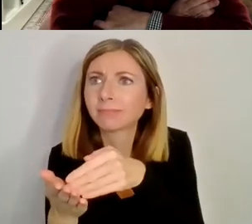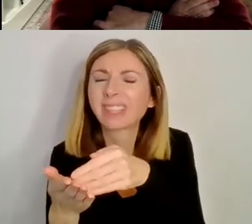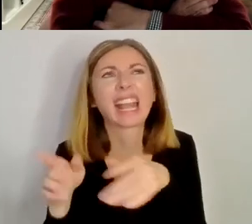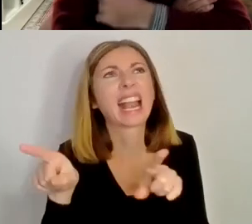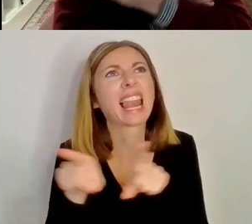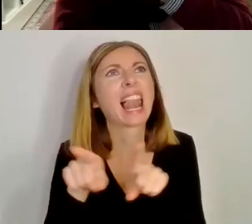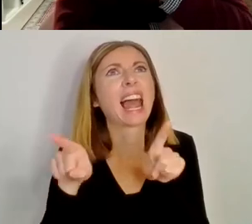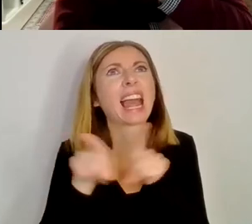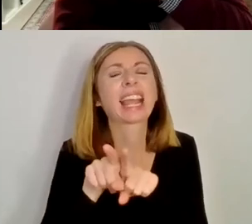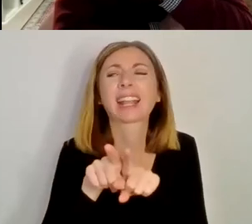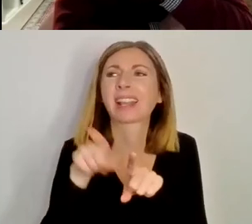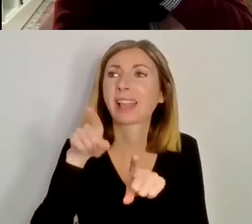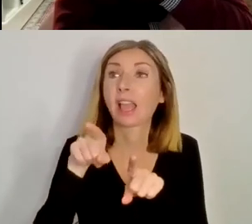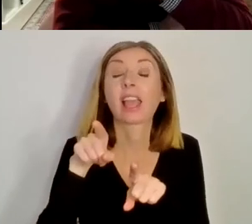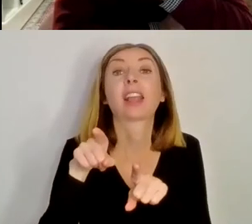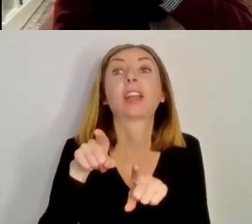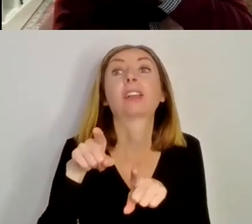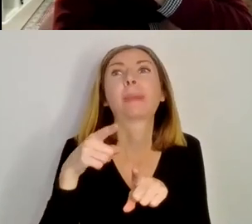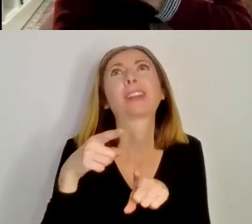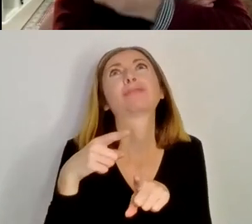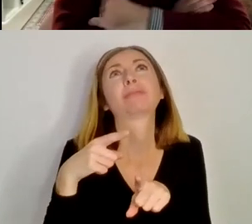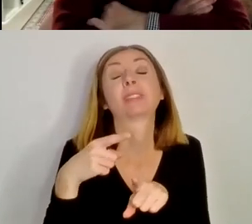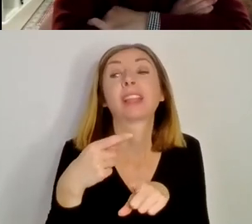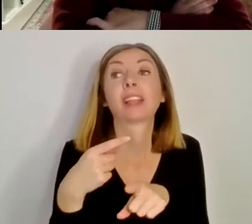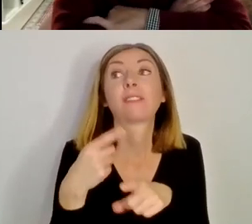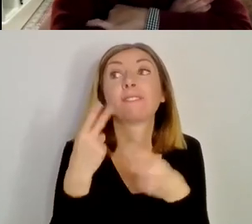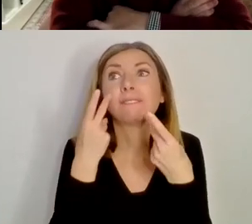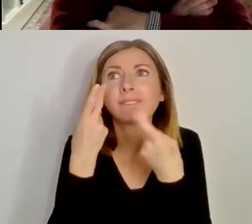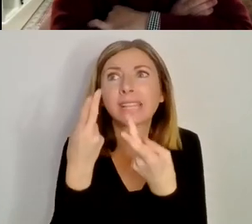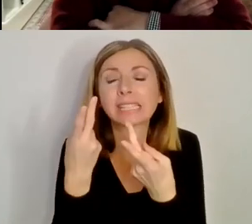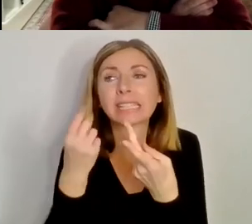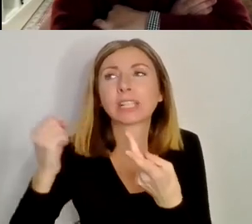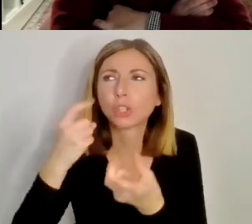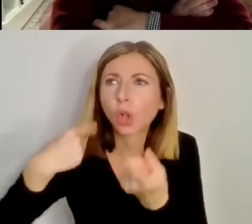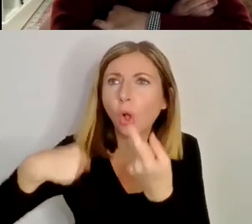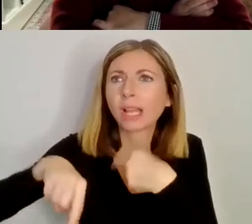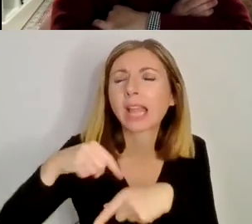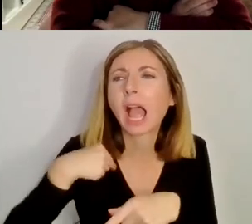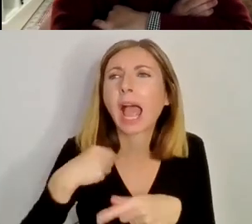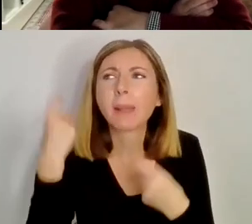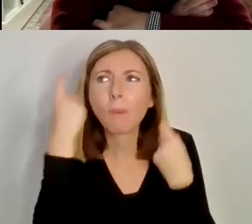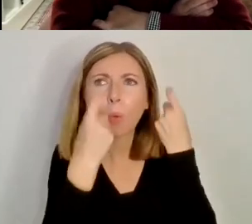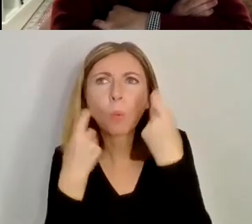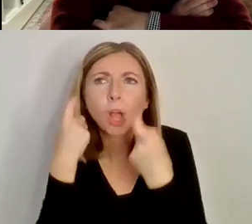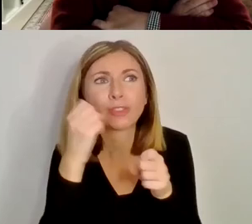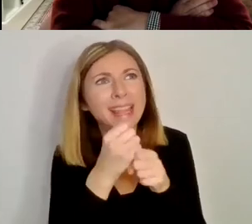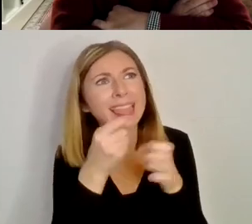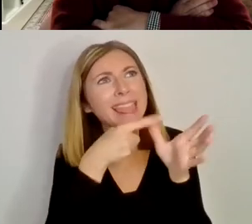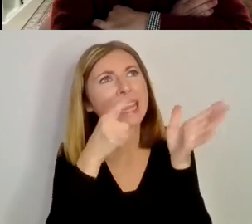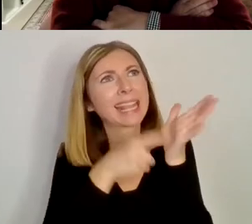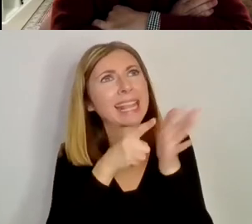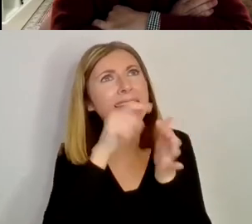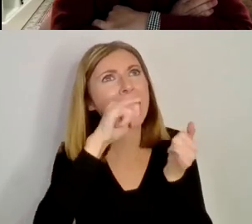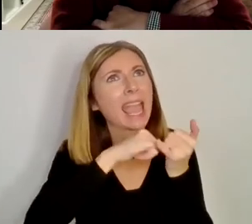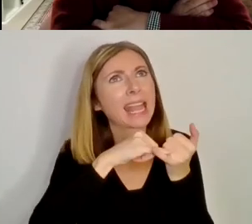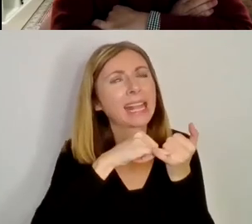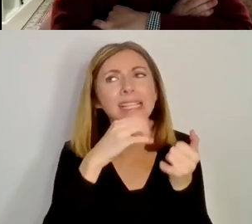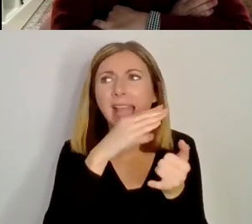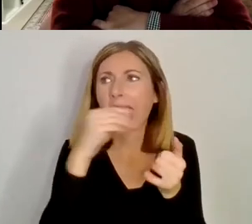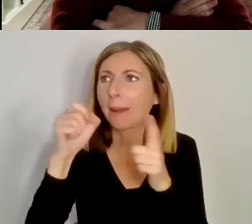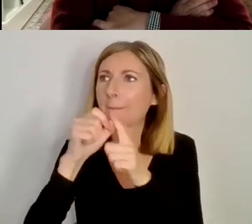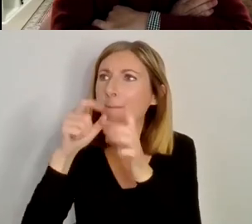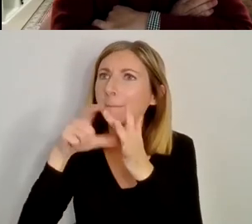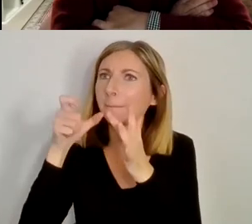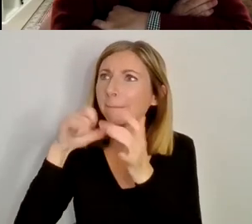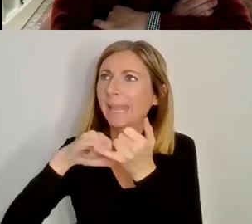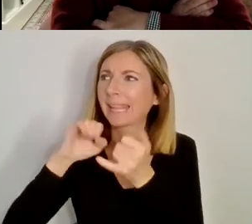put back, certainly by 300. And I wonder if the main division is really between the Gales and the Picts. There's,